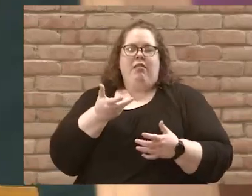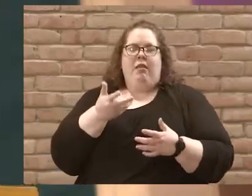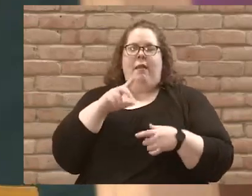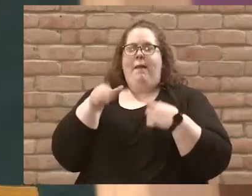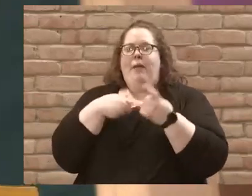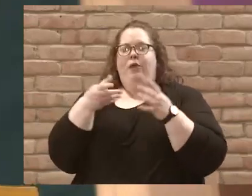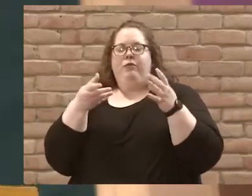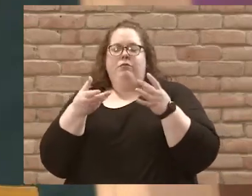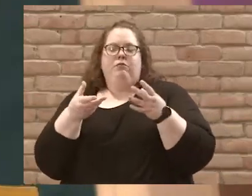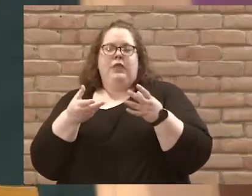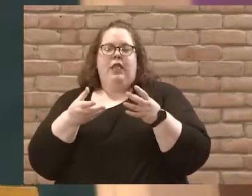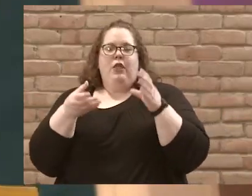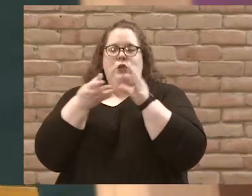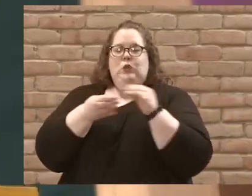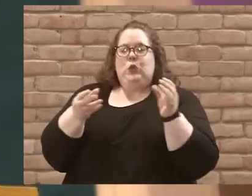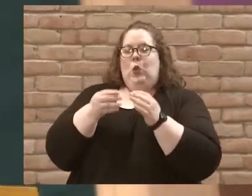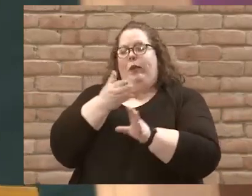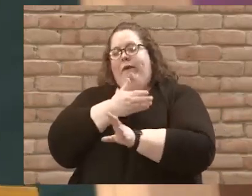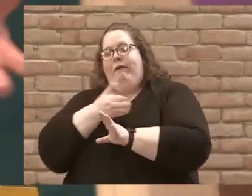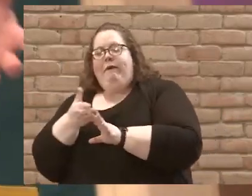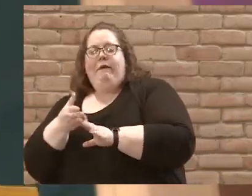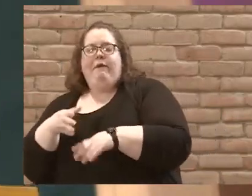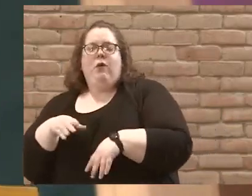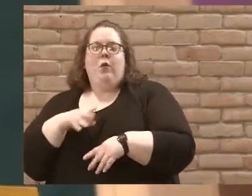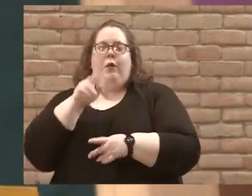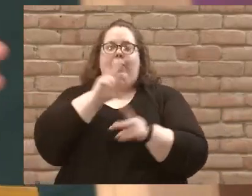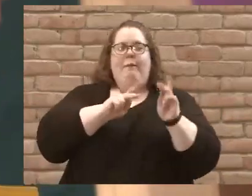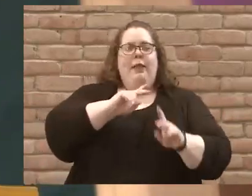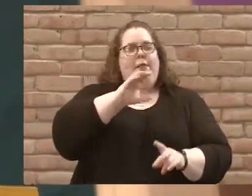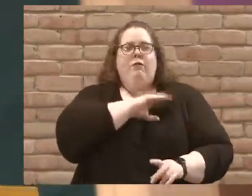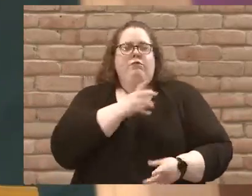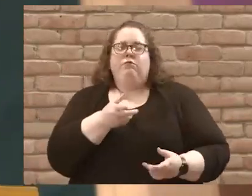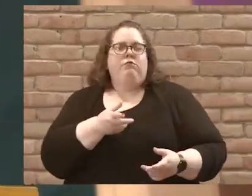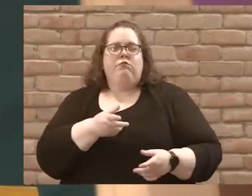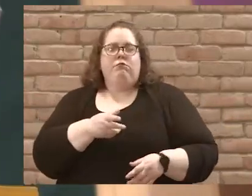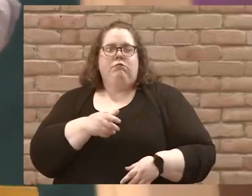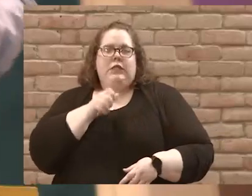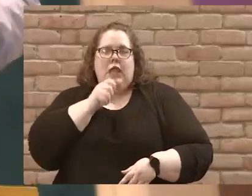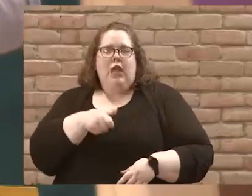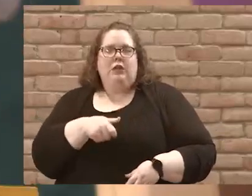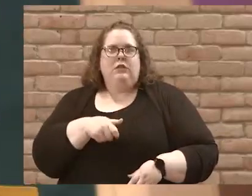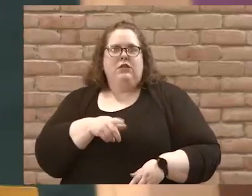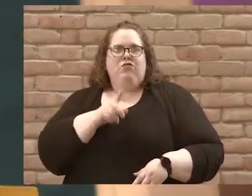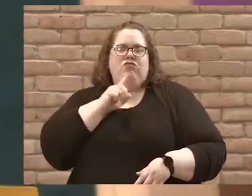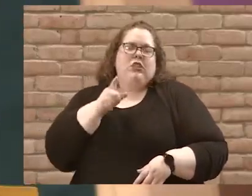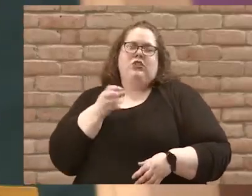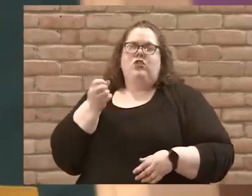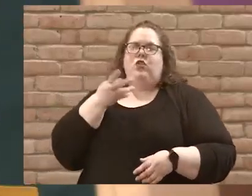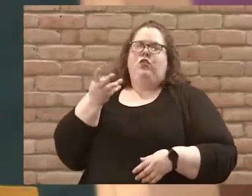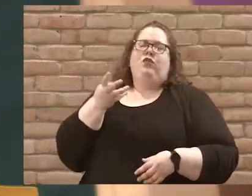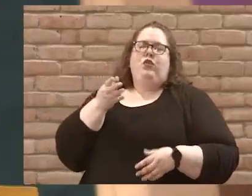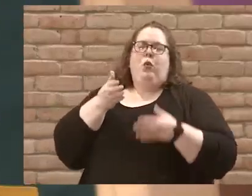They're just random details about these extra boats coming and in a moment how Jesus is asleep with his head on a cushion.